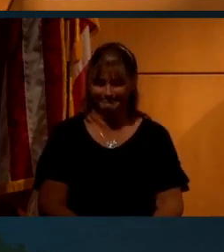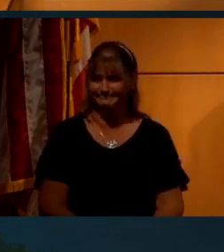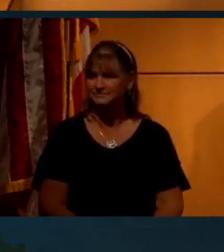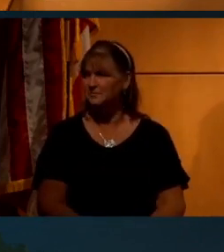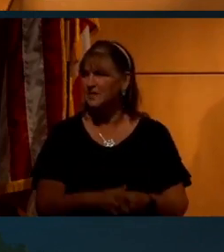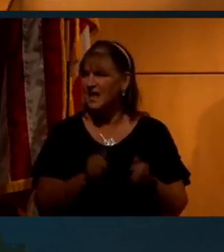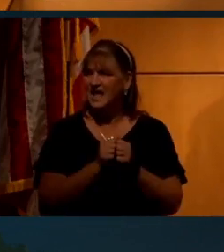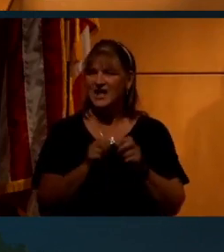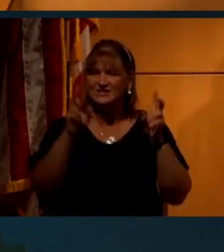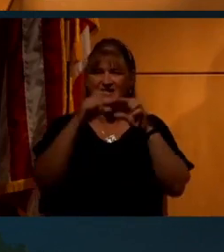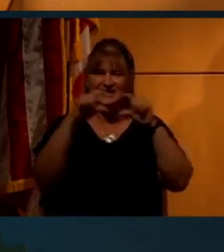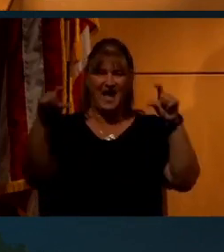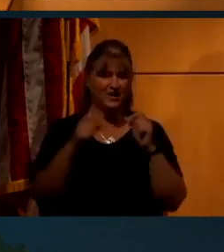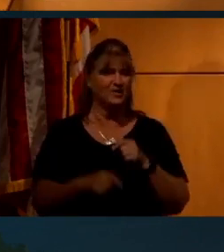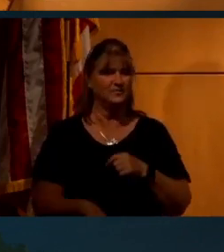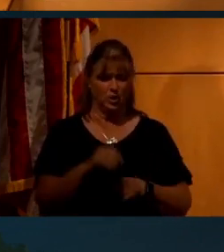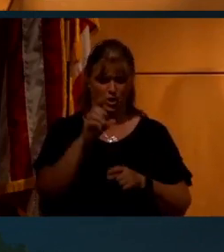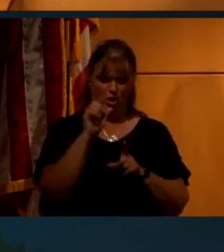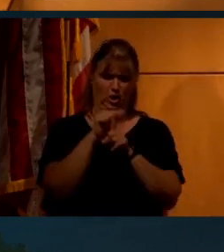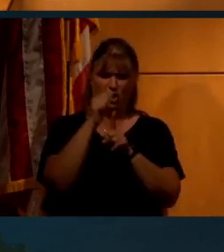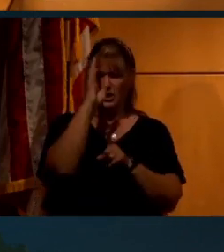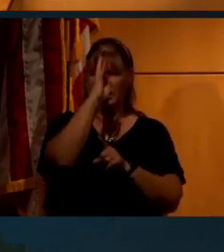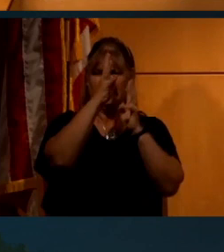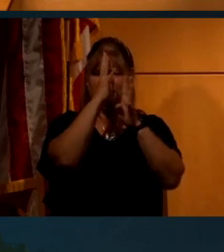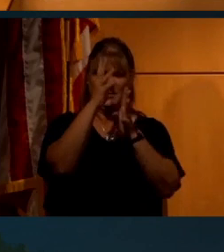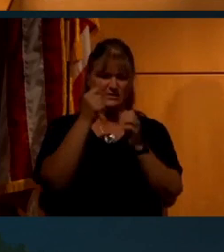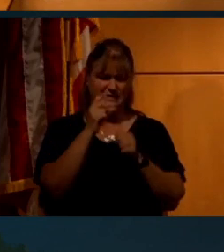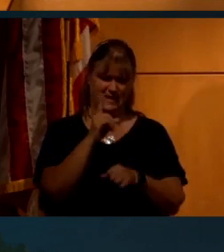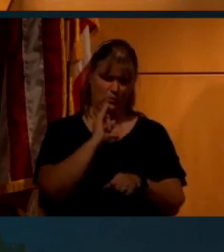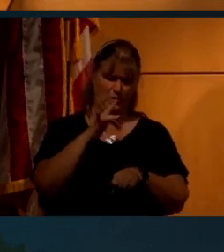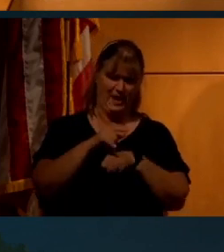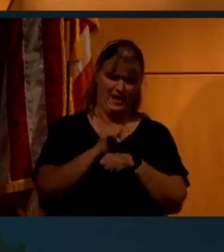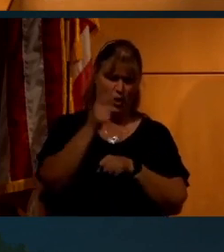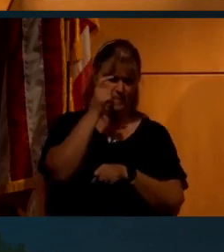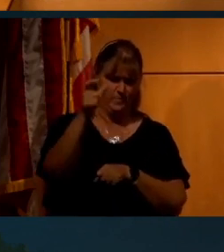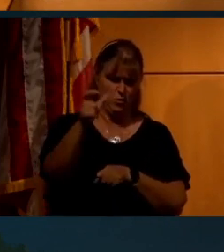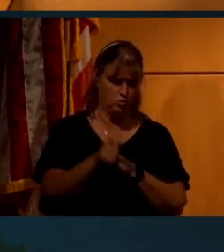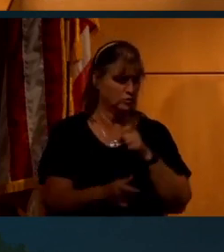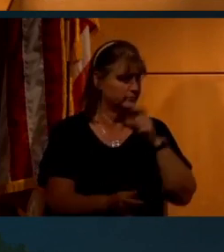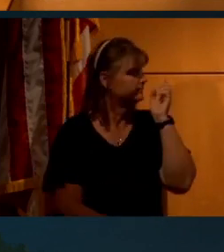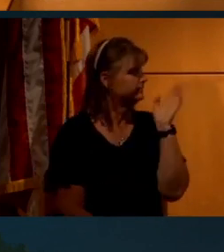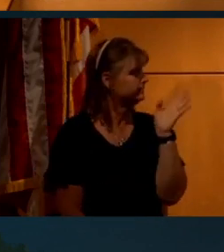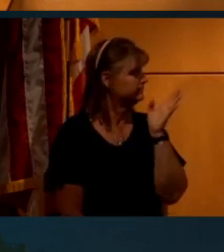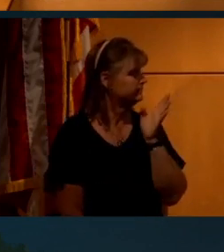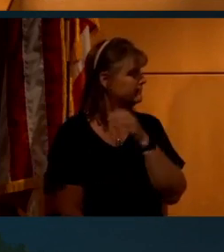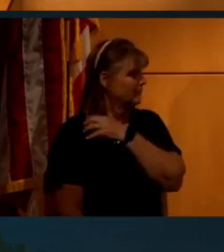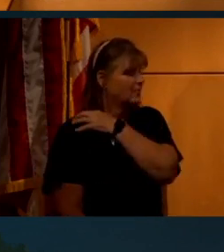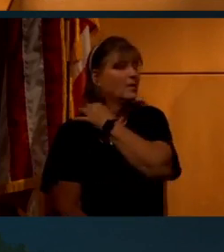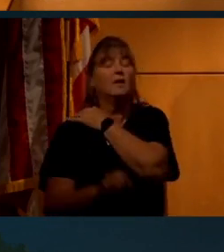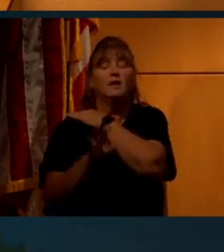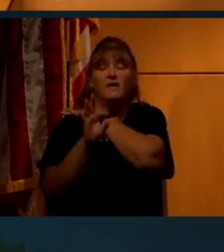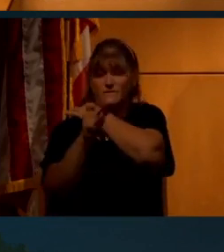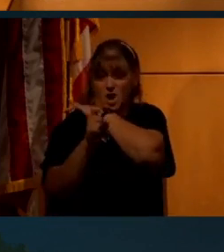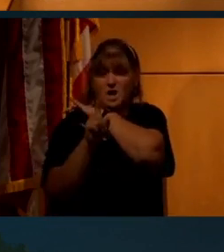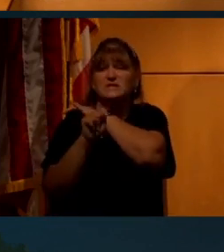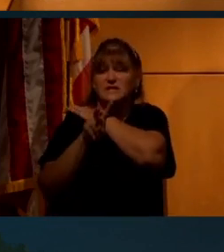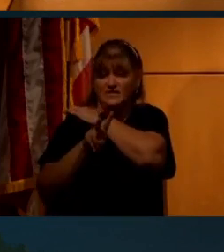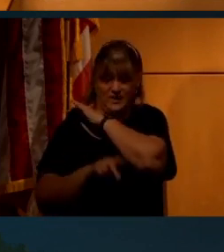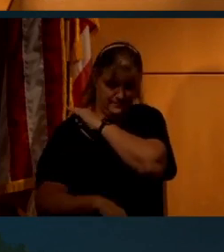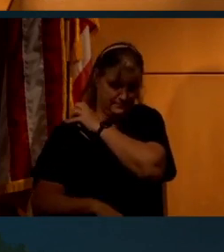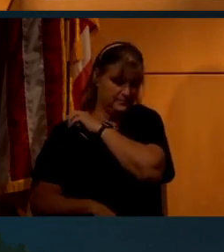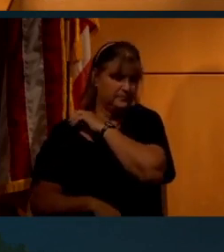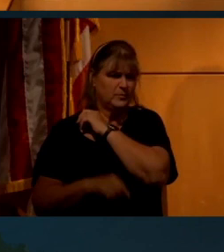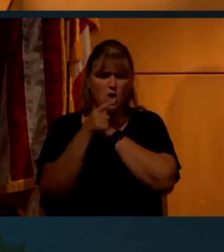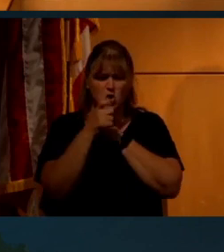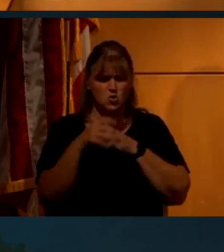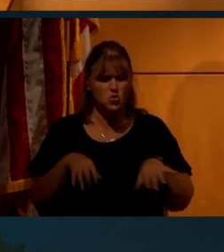Here's the title slide to the show, Conspiracy Theory, Did We Land on the Moon? This aired on Fox TV. It was